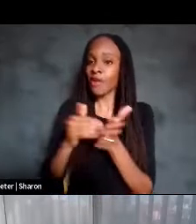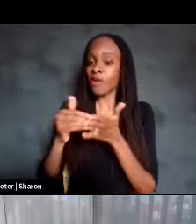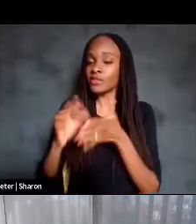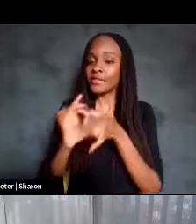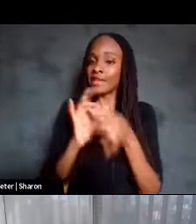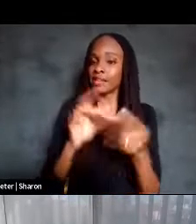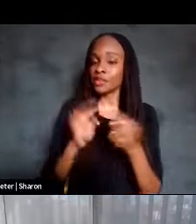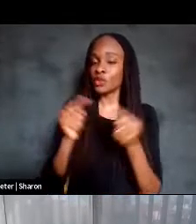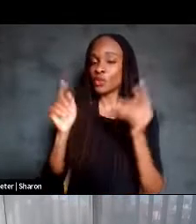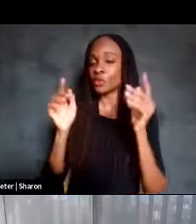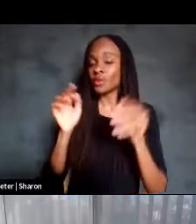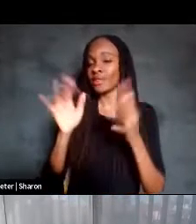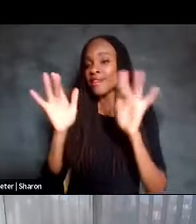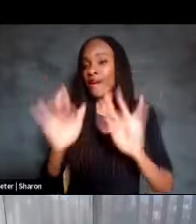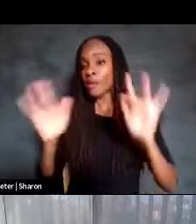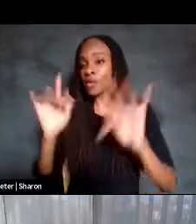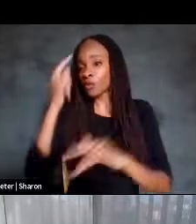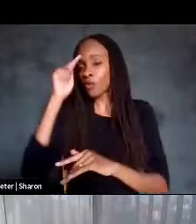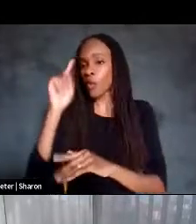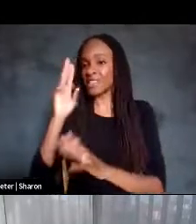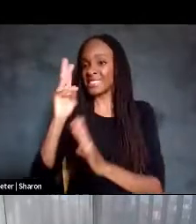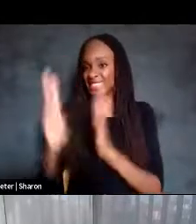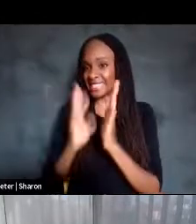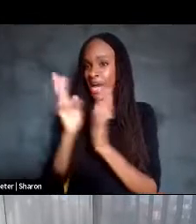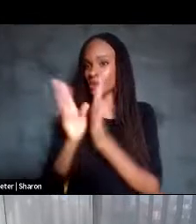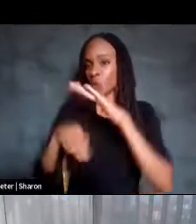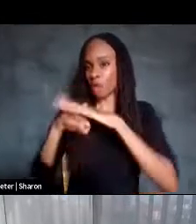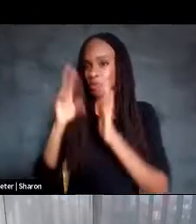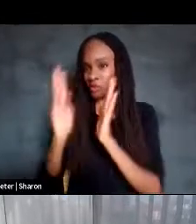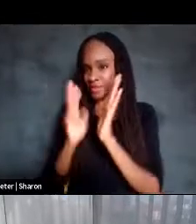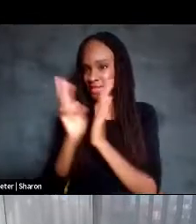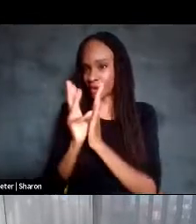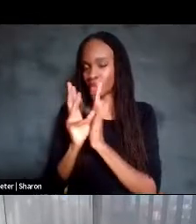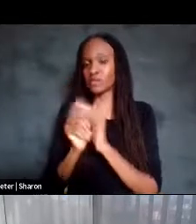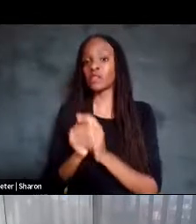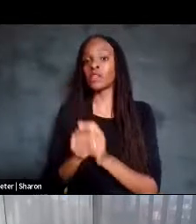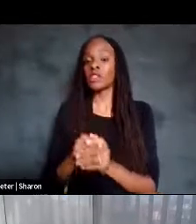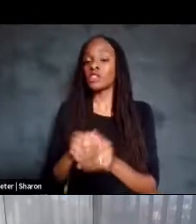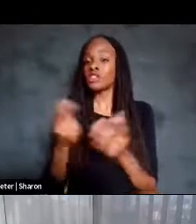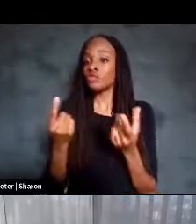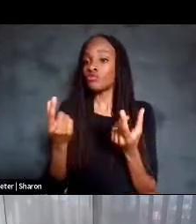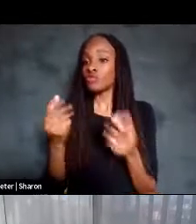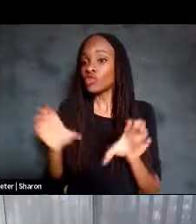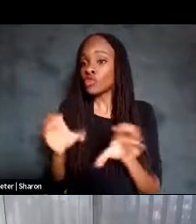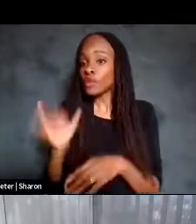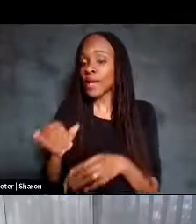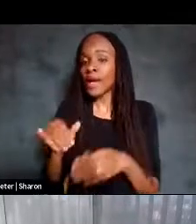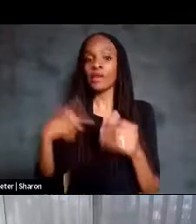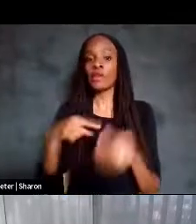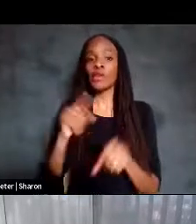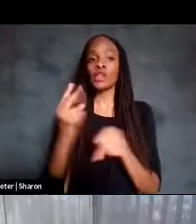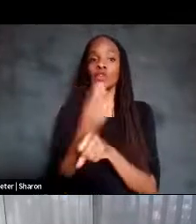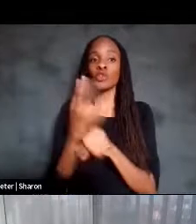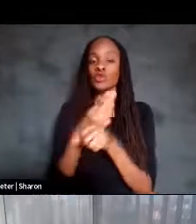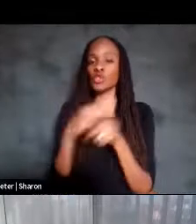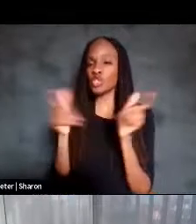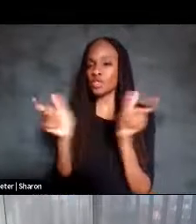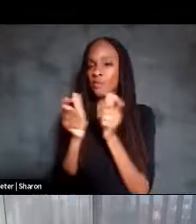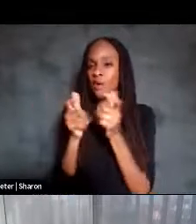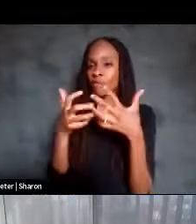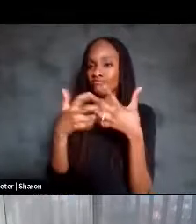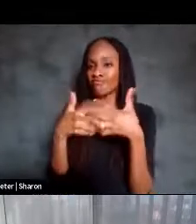kind of six hours during these days. And to do that, we use this small device that's shown in the left hand here in this picture